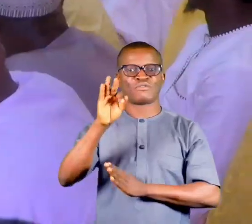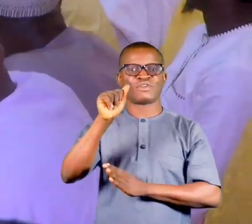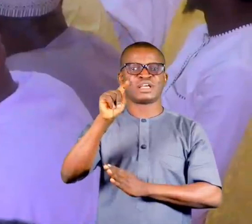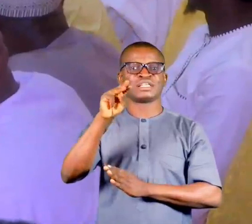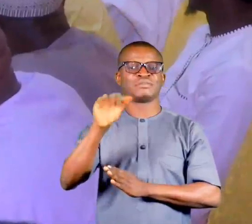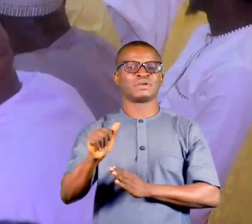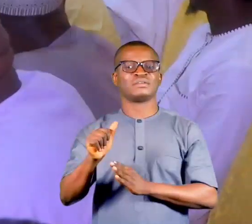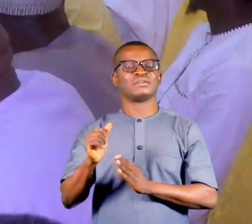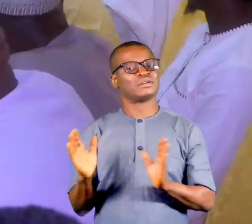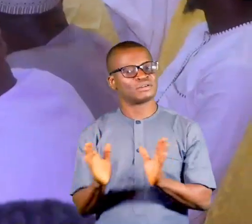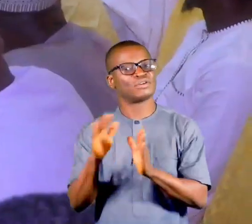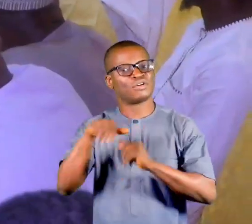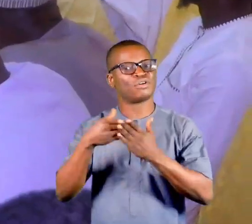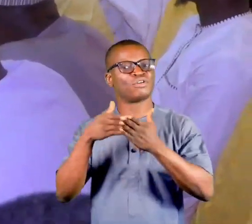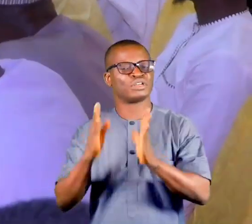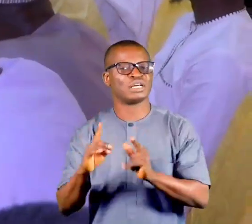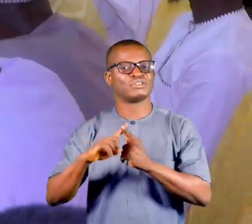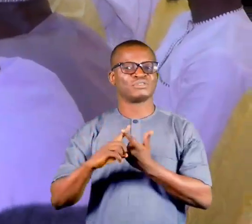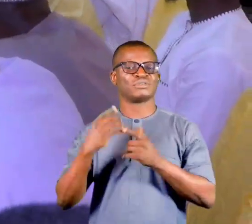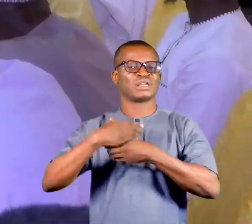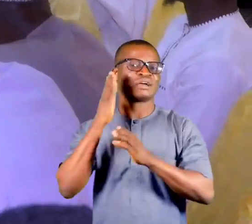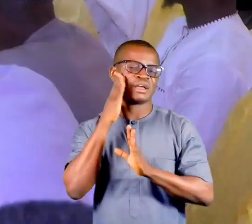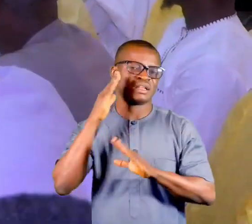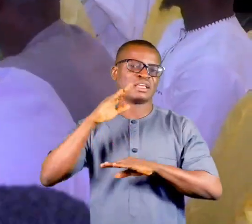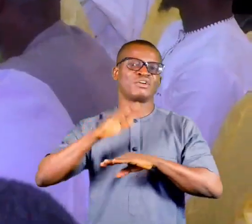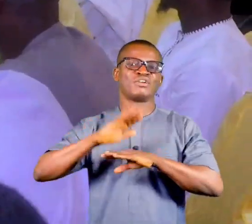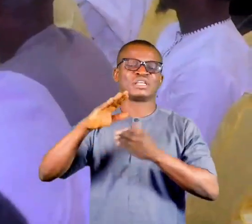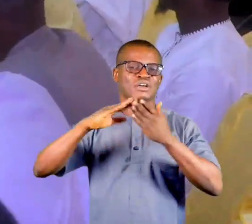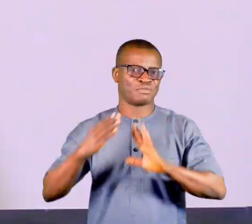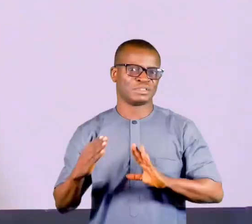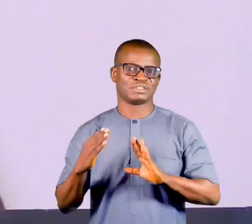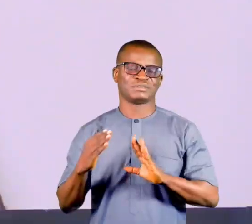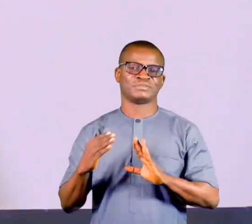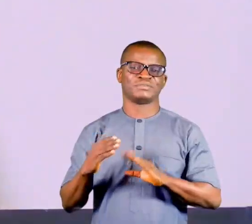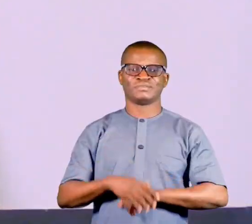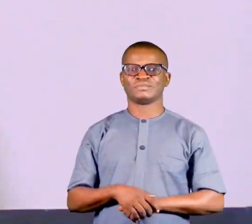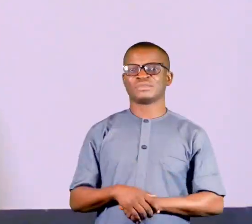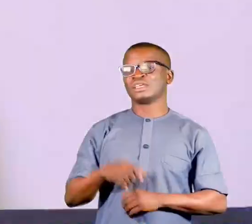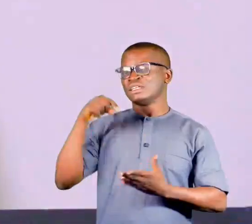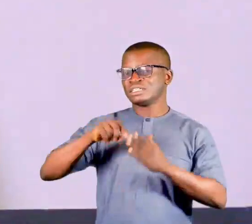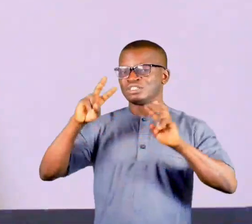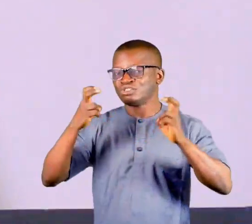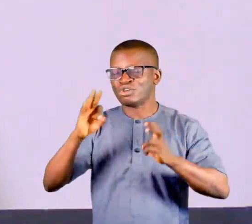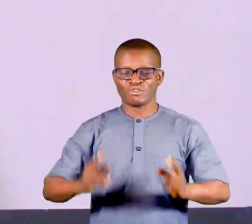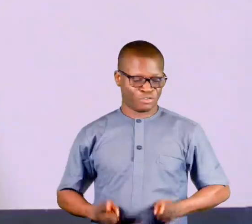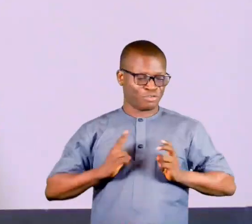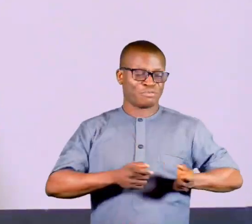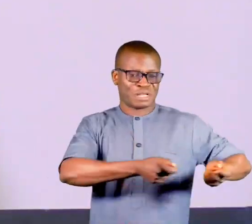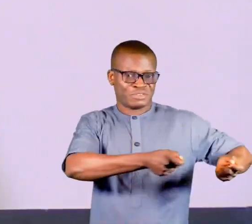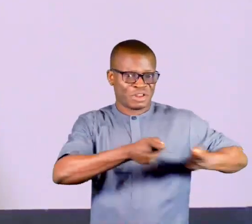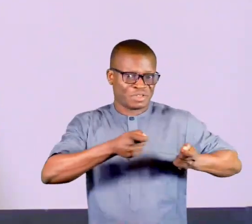urged the leaders present to enlighten their communities on the ills of human trafficking. When we talk about issues of human trafficking,